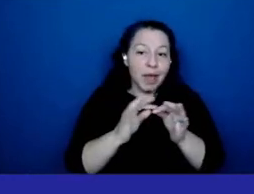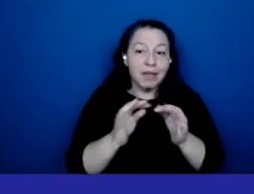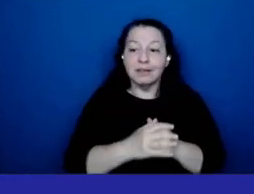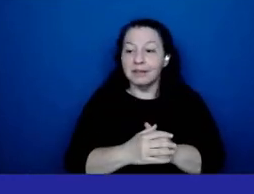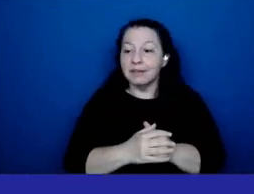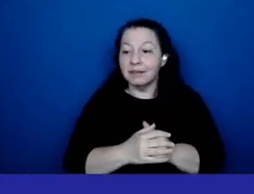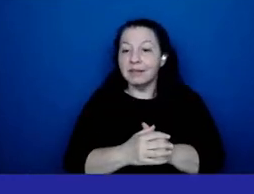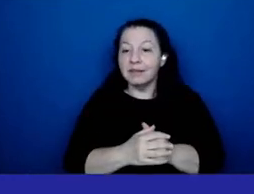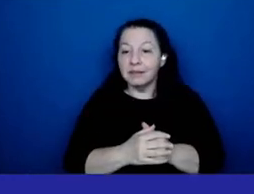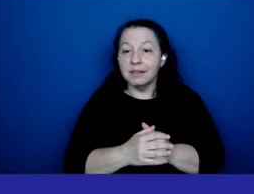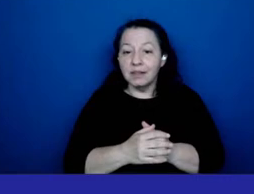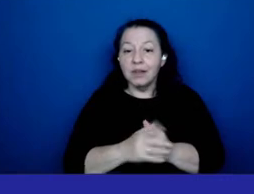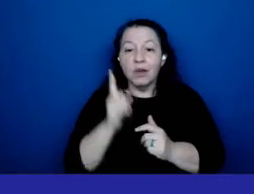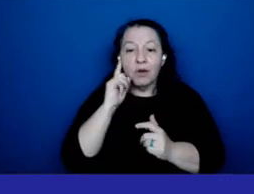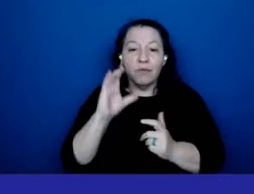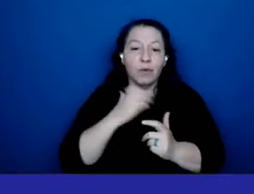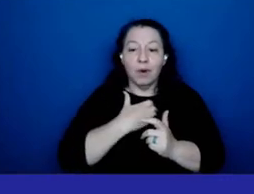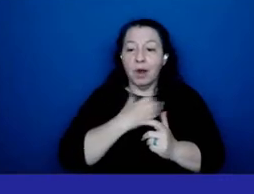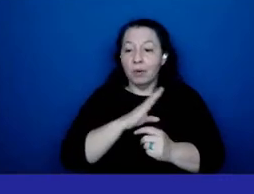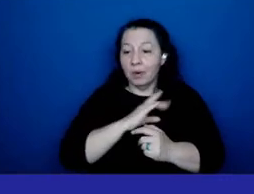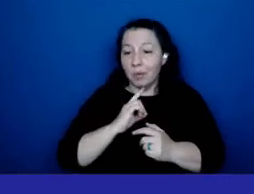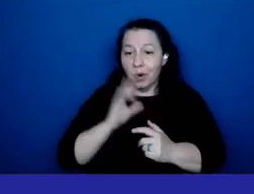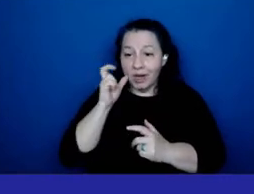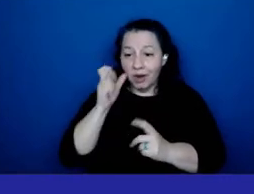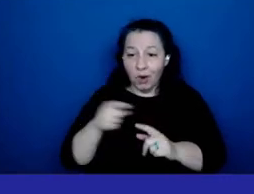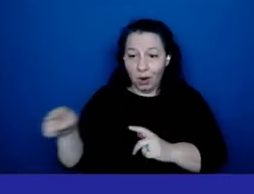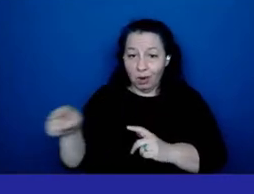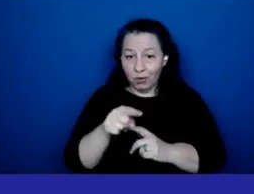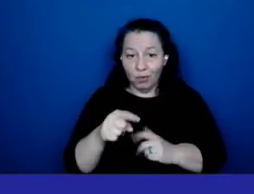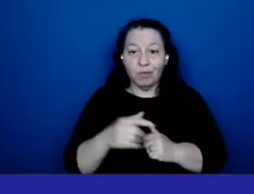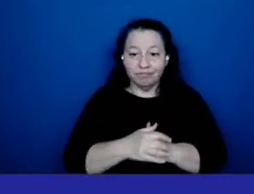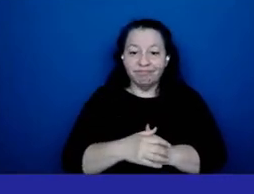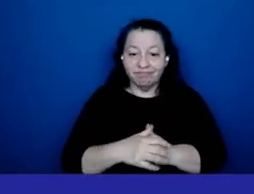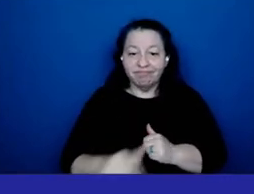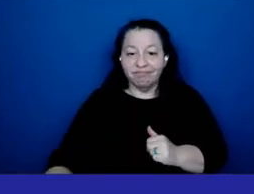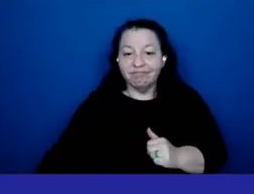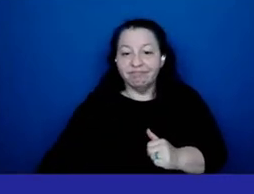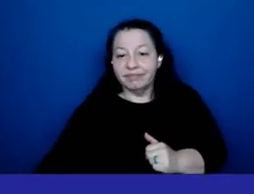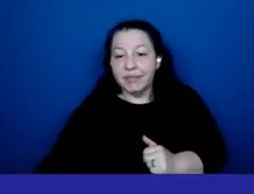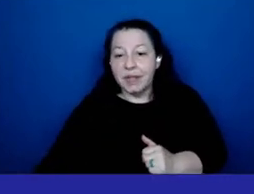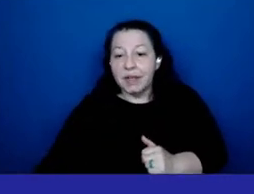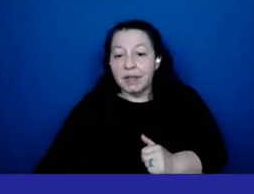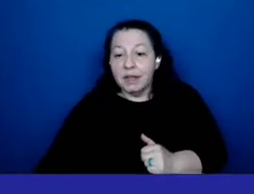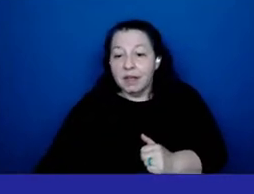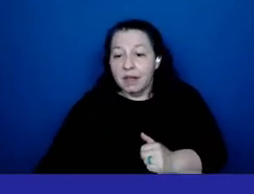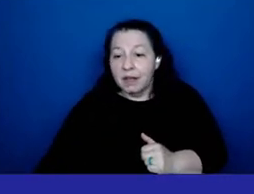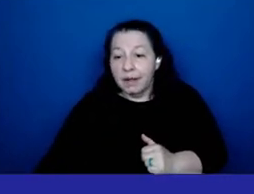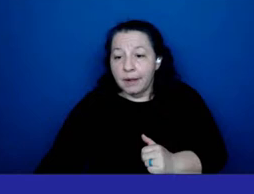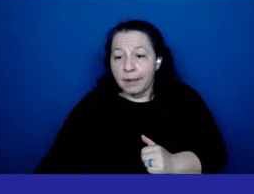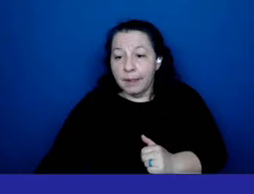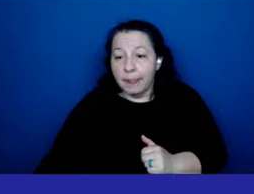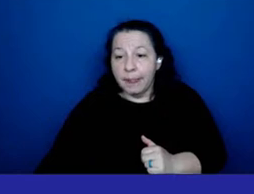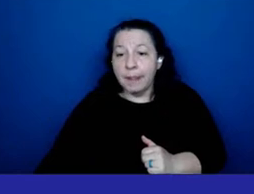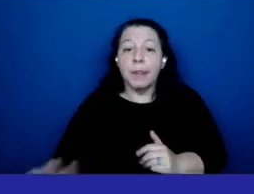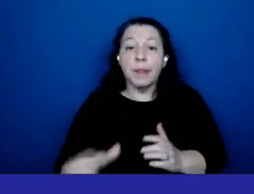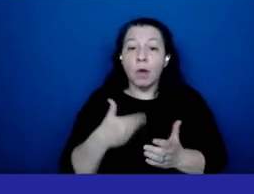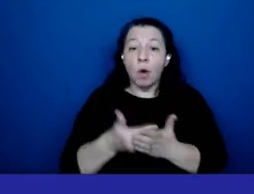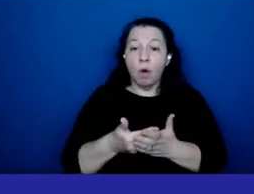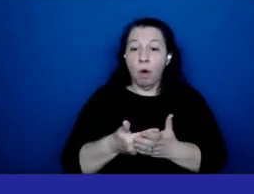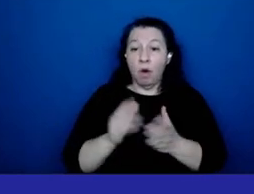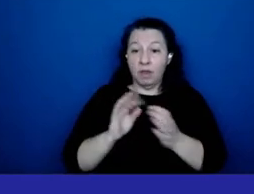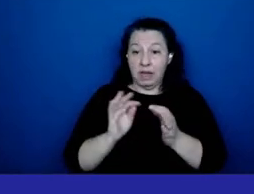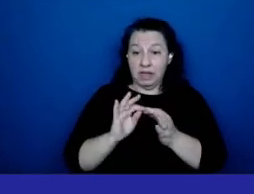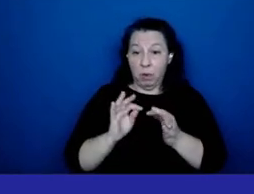for our board uh to hear from you on um all of the testimony that we get this evening and that includes